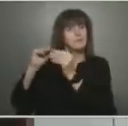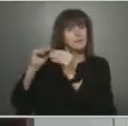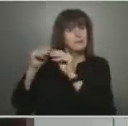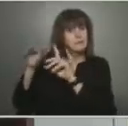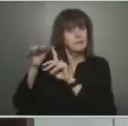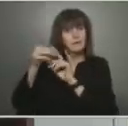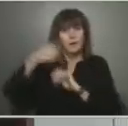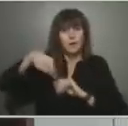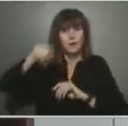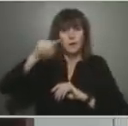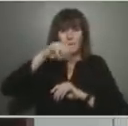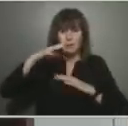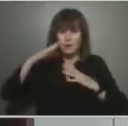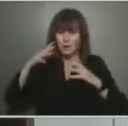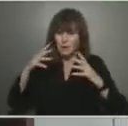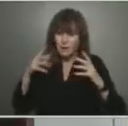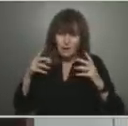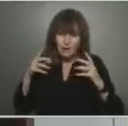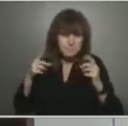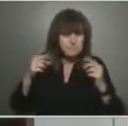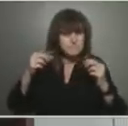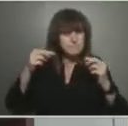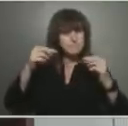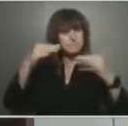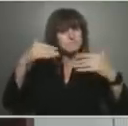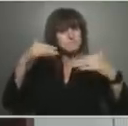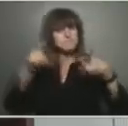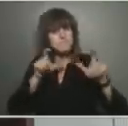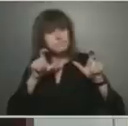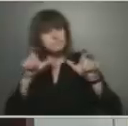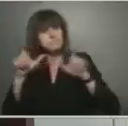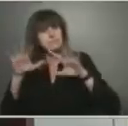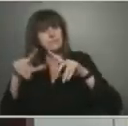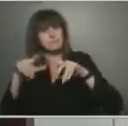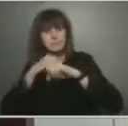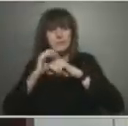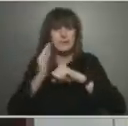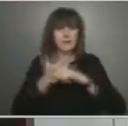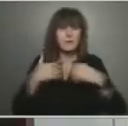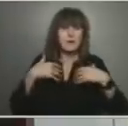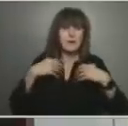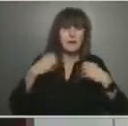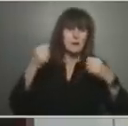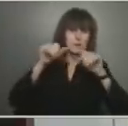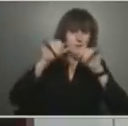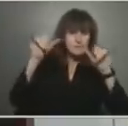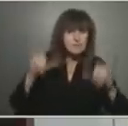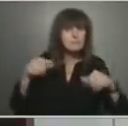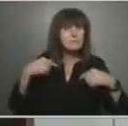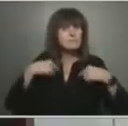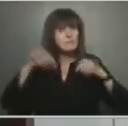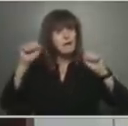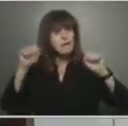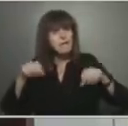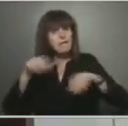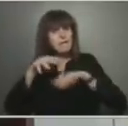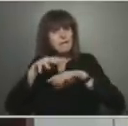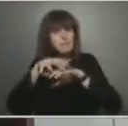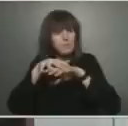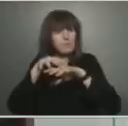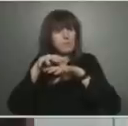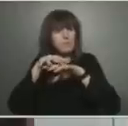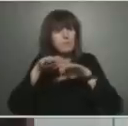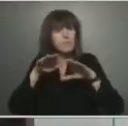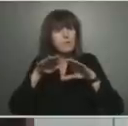protect our health system capacity, we can gradually begin easing public health measures on Monday, January 31st,